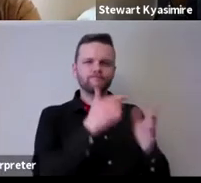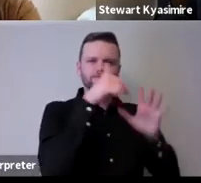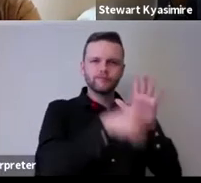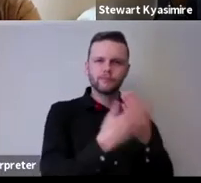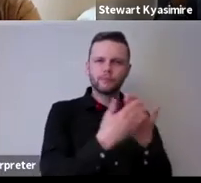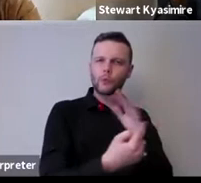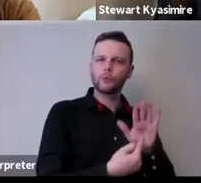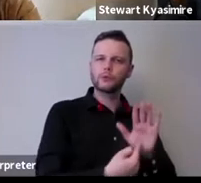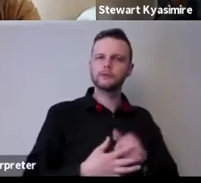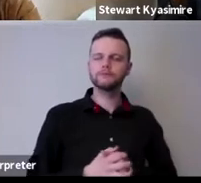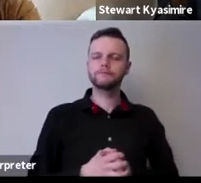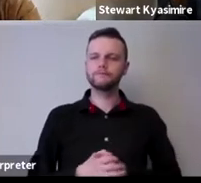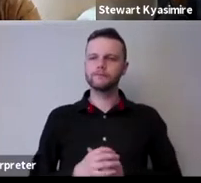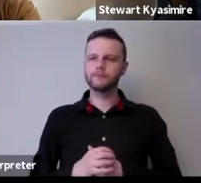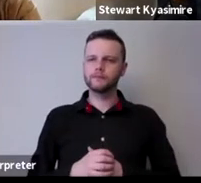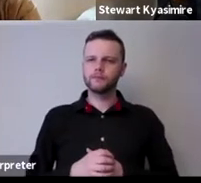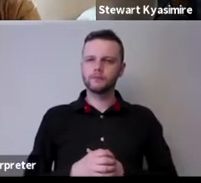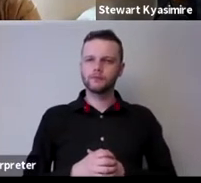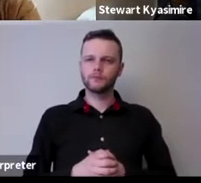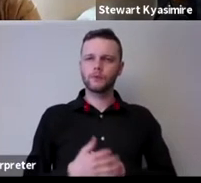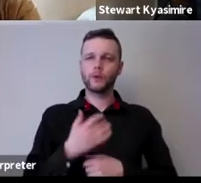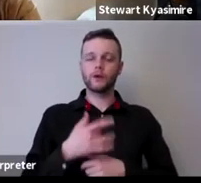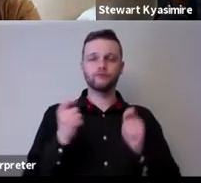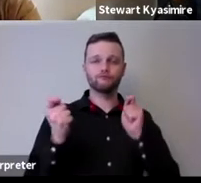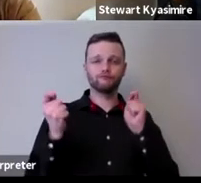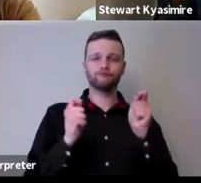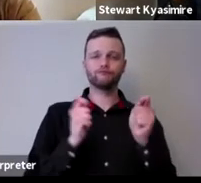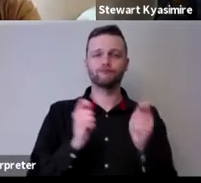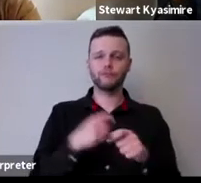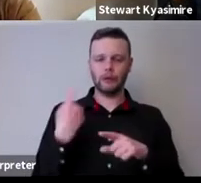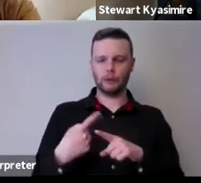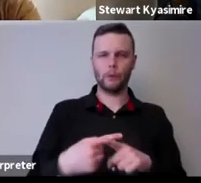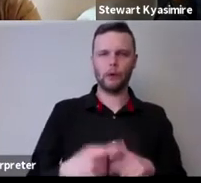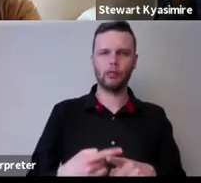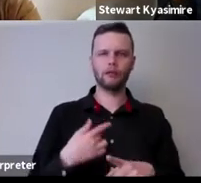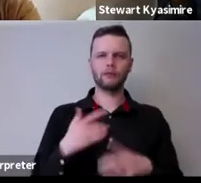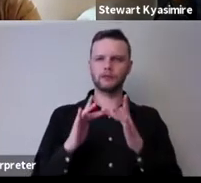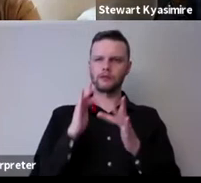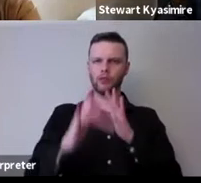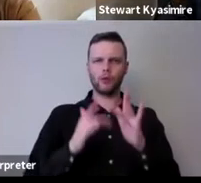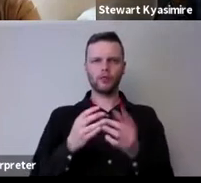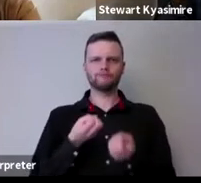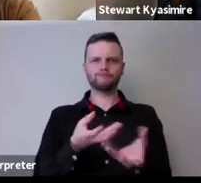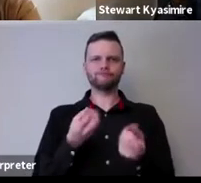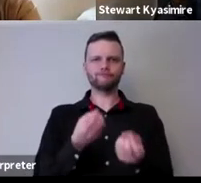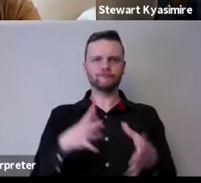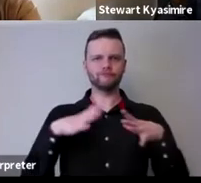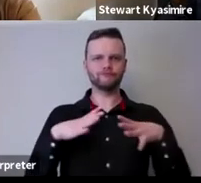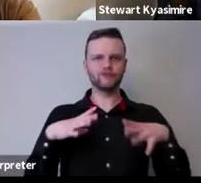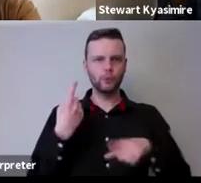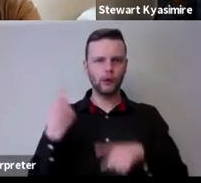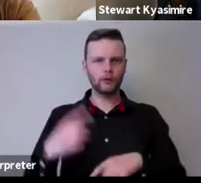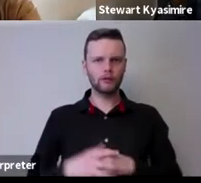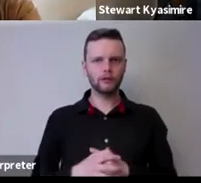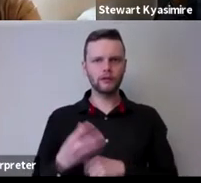really important and and you know we have to shift quite quickly to sort of model of online delivery now there are you know there are such things as